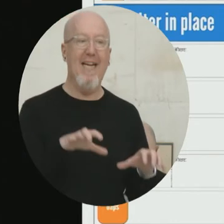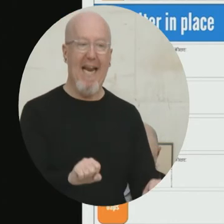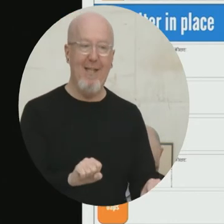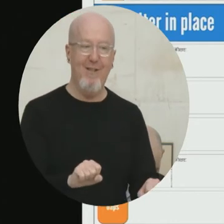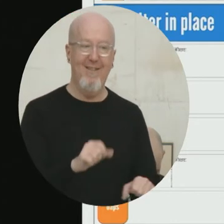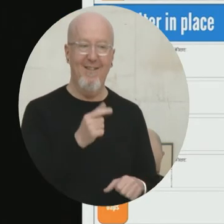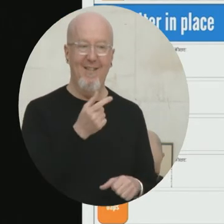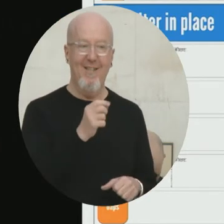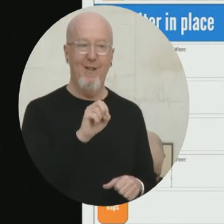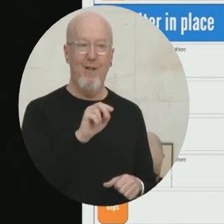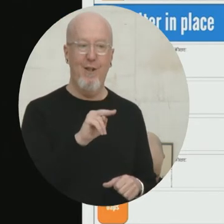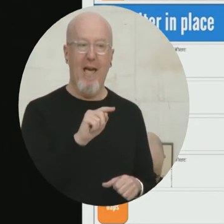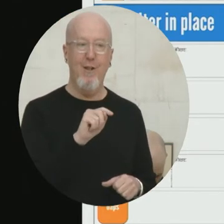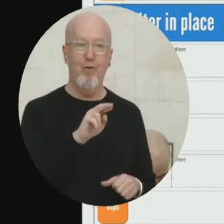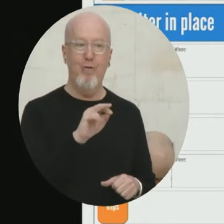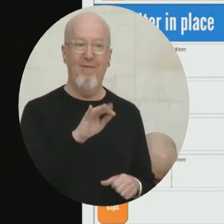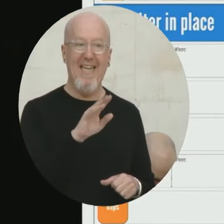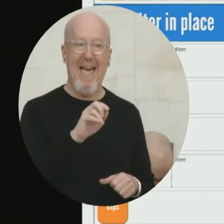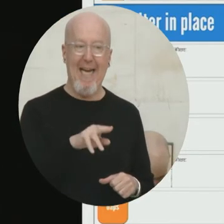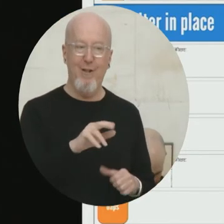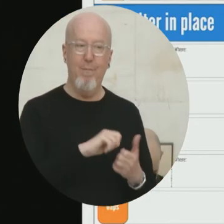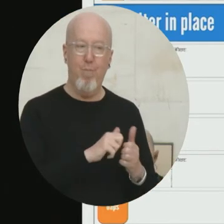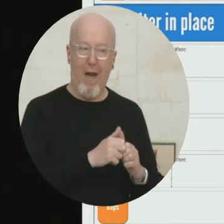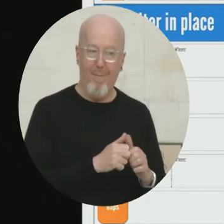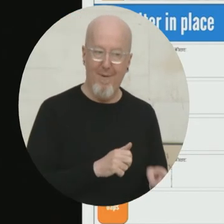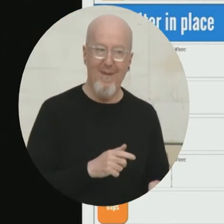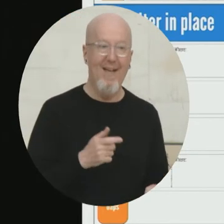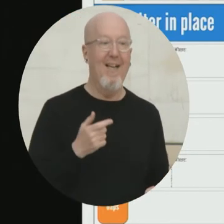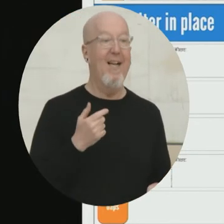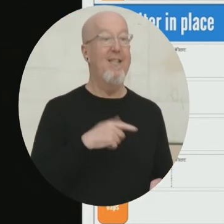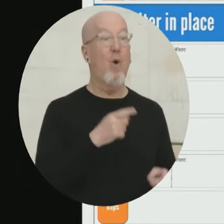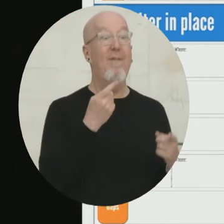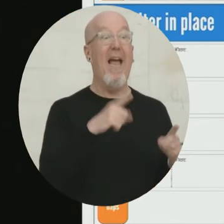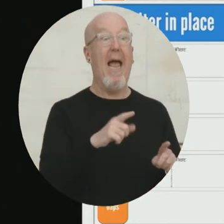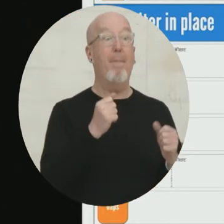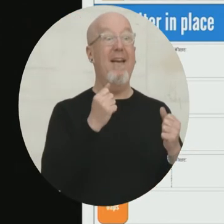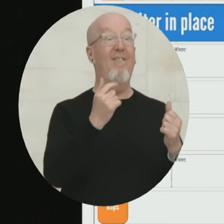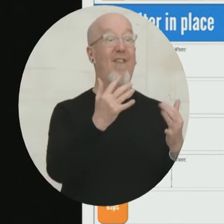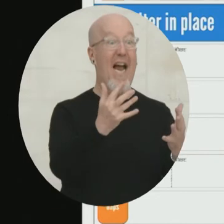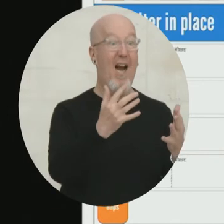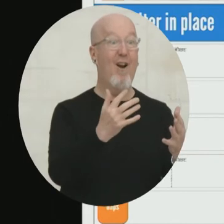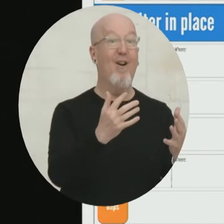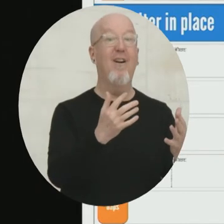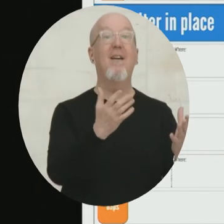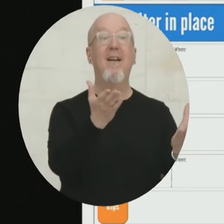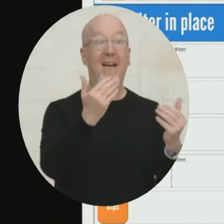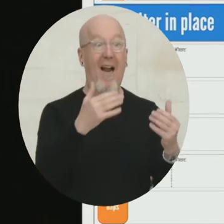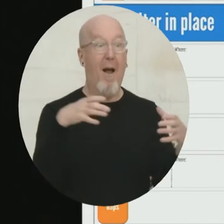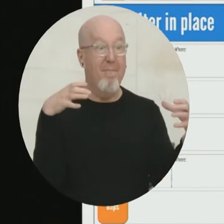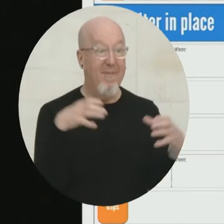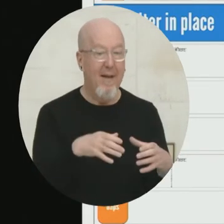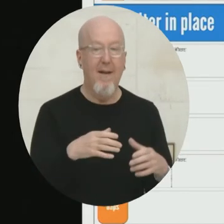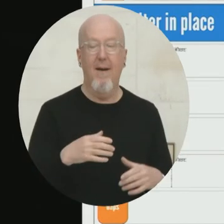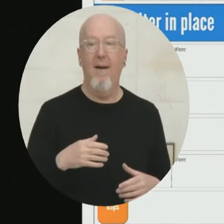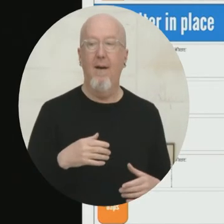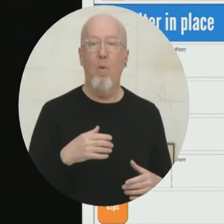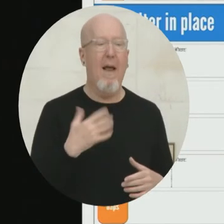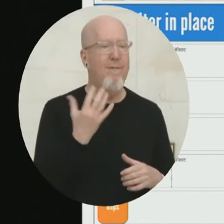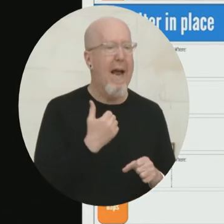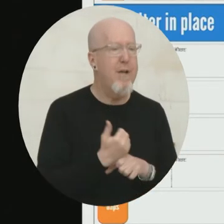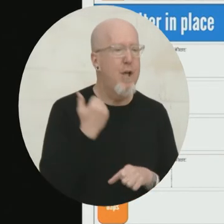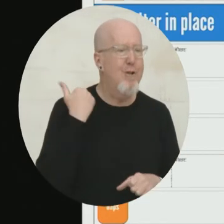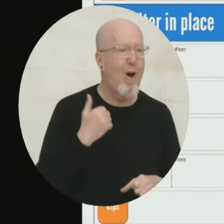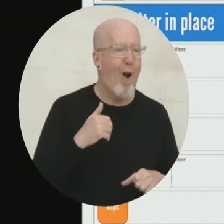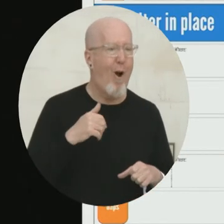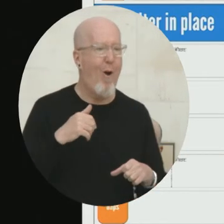of our CBOs as well. And so what happens is you bring everyone together after a fire and five years in the past, and you're like, we're all